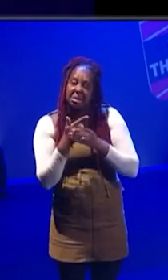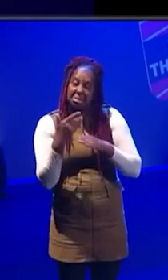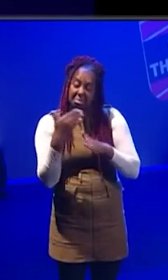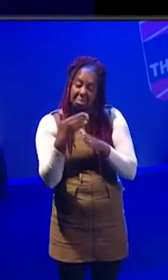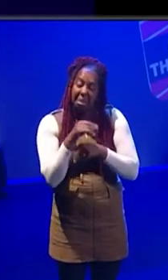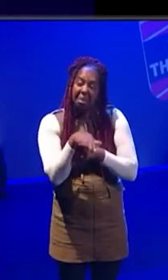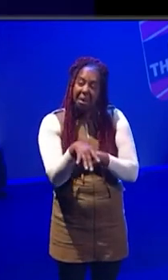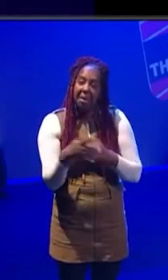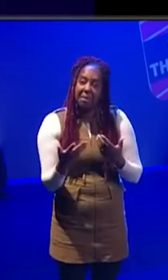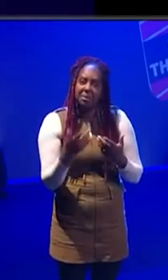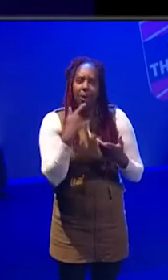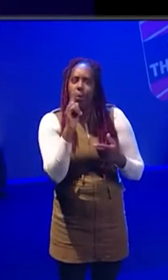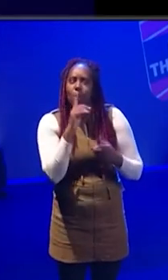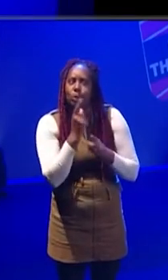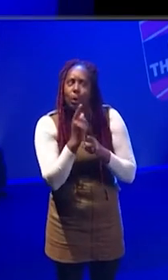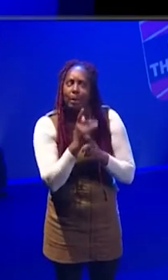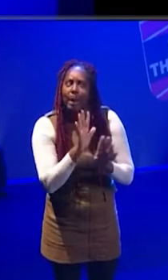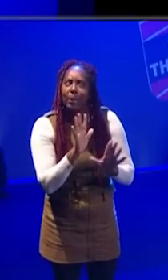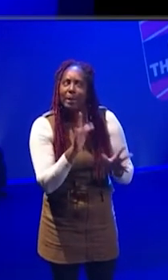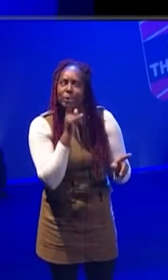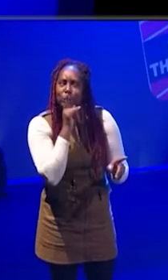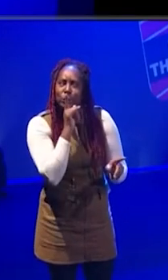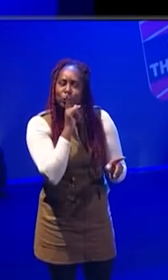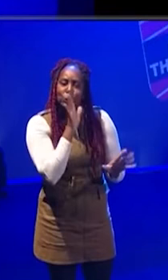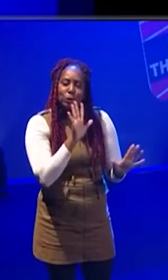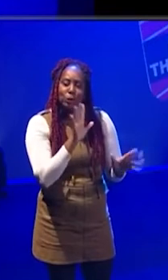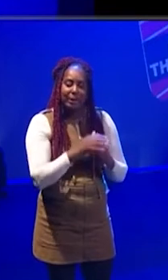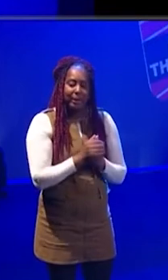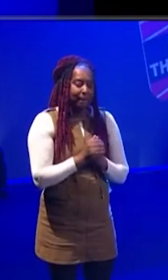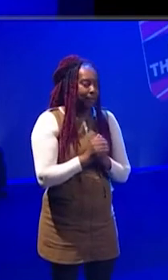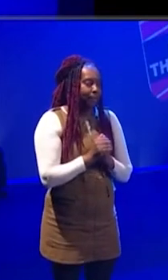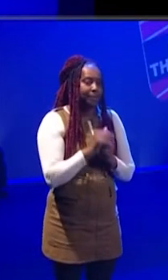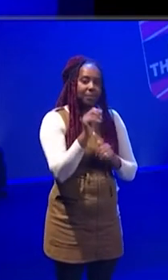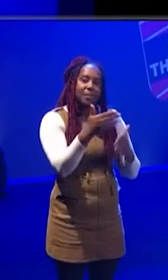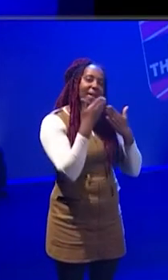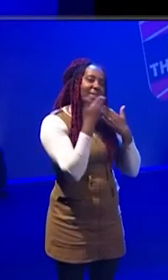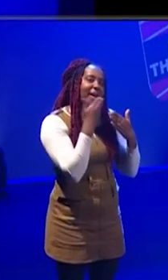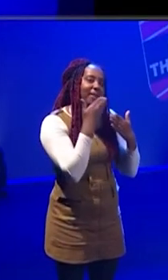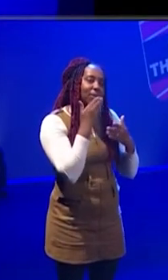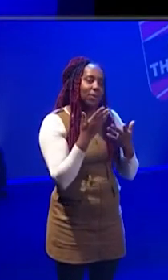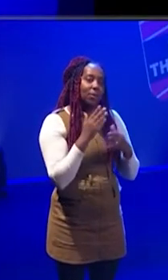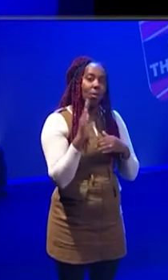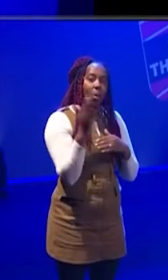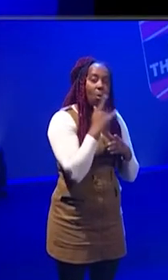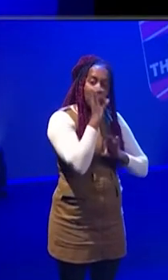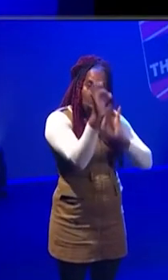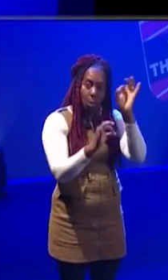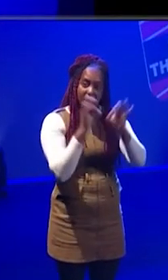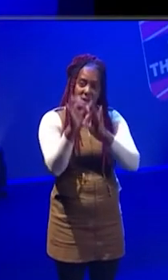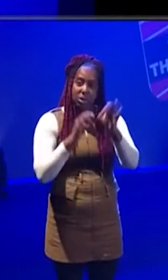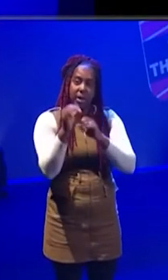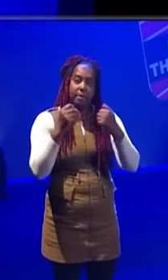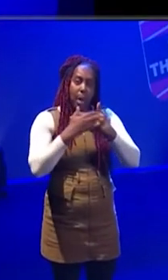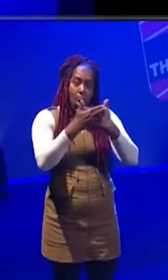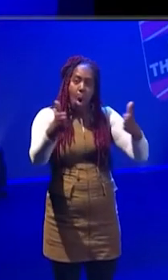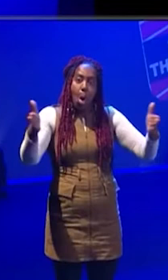But we don't talk about that. Don't tell anyone. Thank you for your answers and thank you for your question. We're now going to